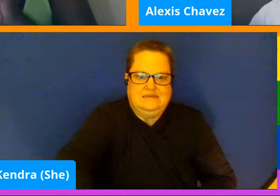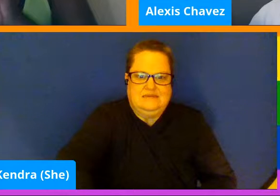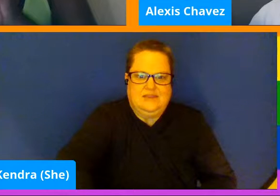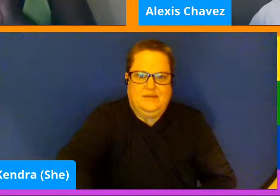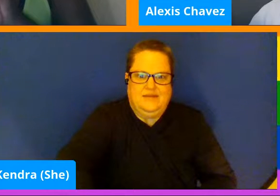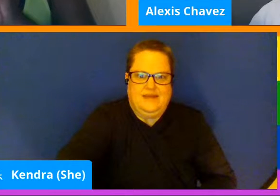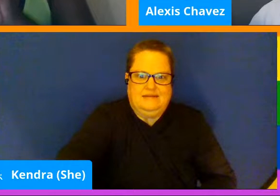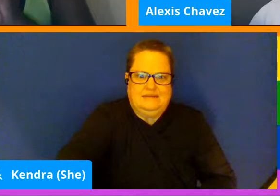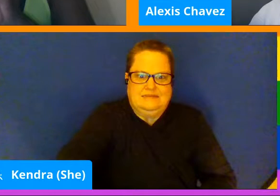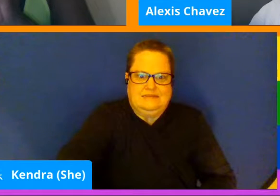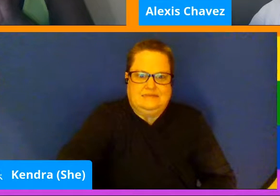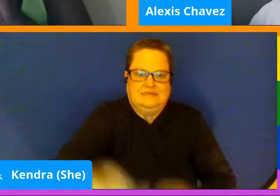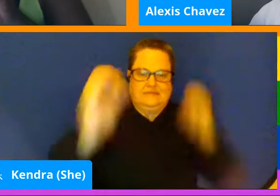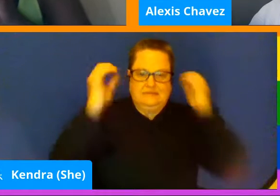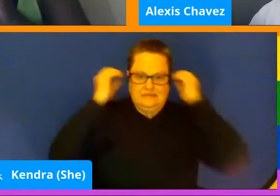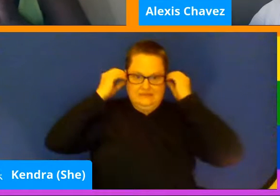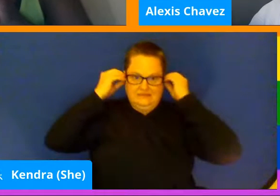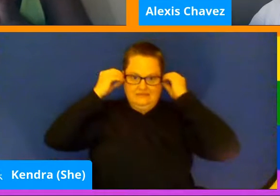Sorry, y